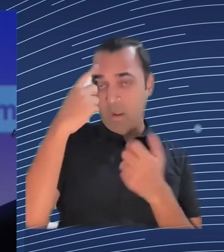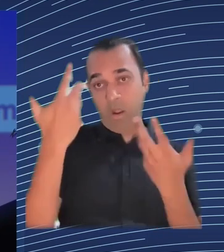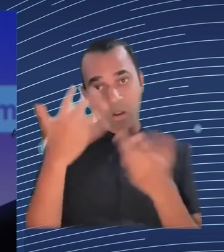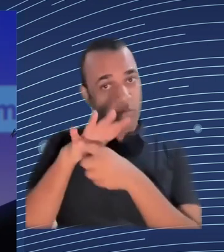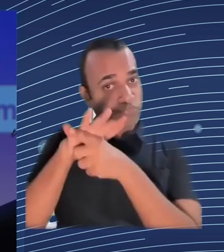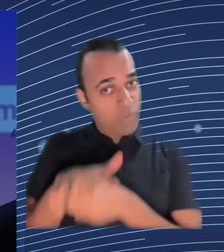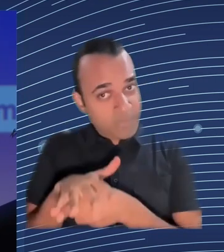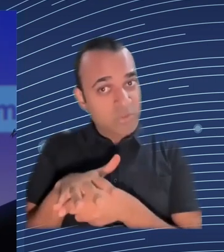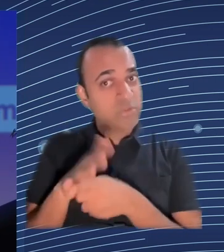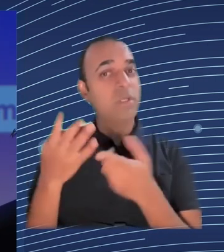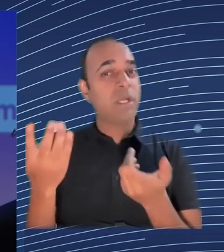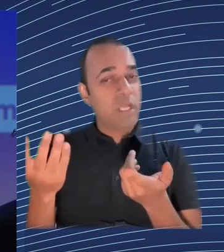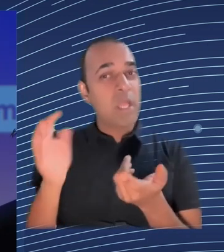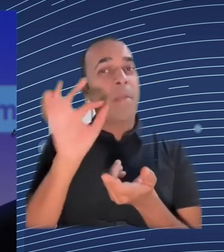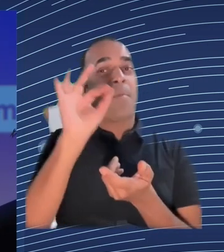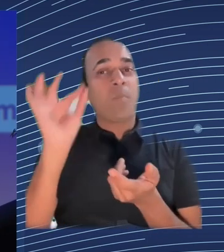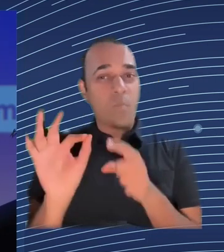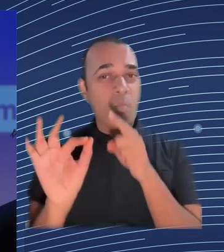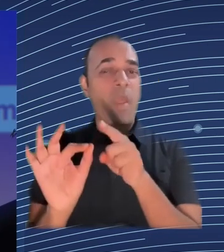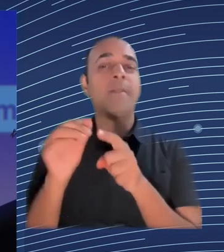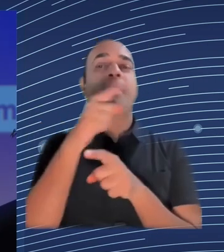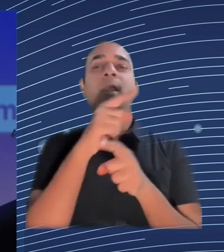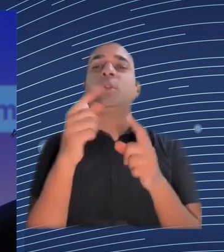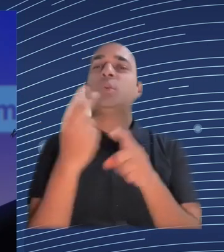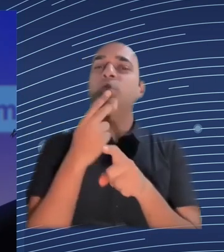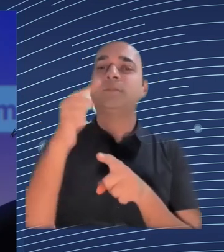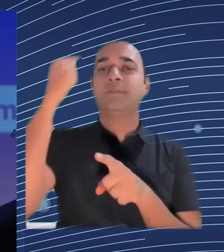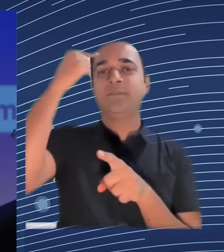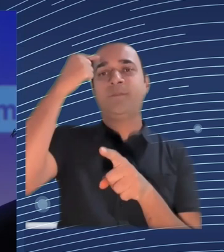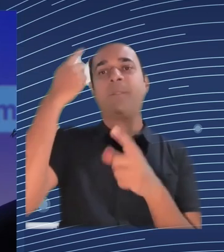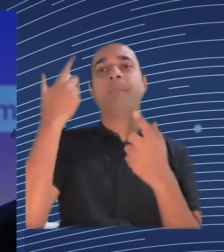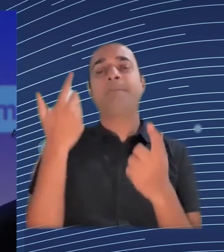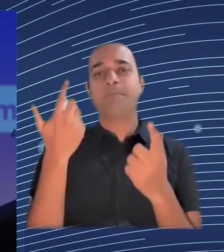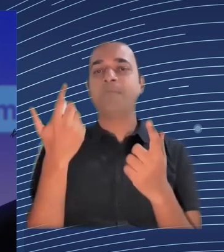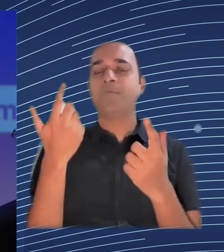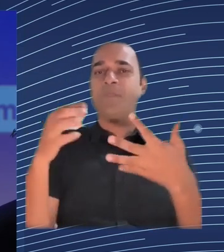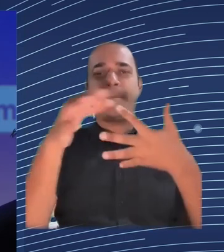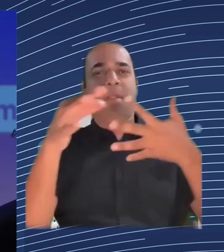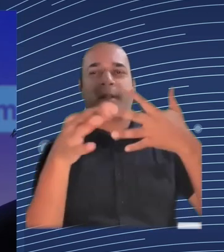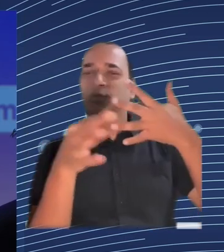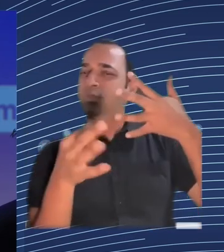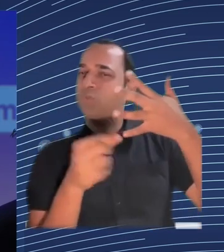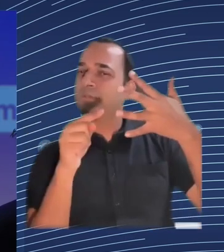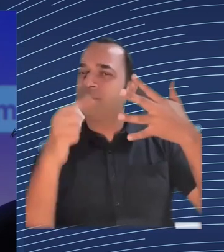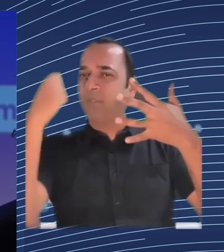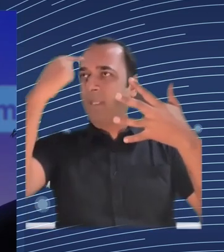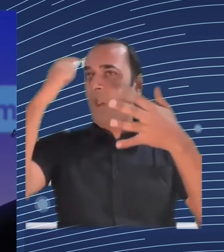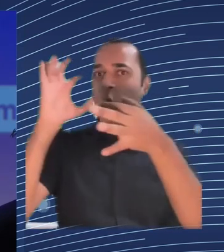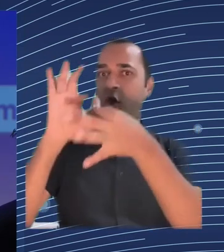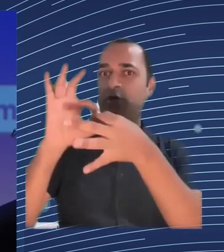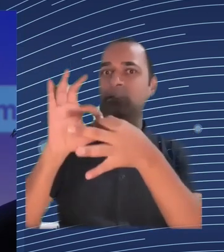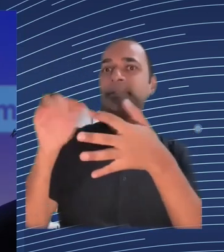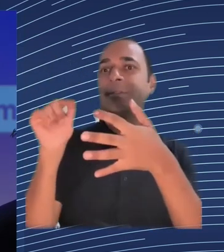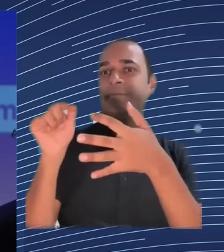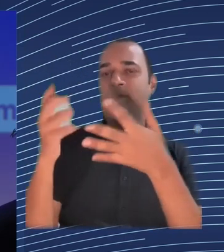this level of transparency and I think we need to go forward with that because probably only transparency is the